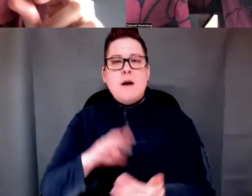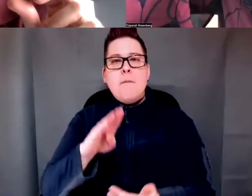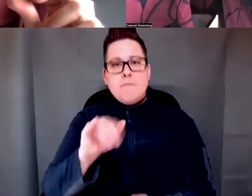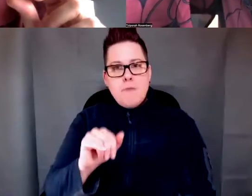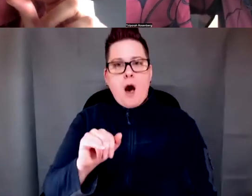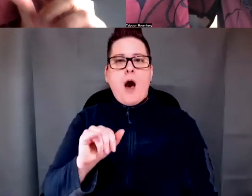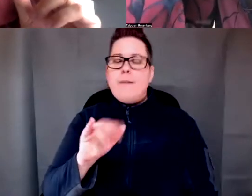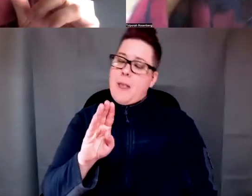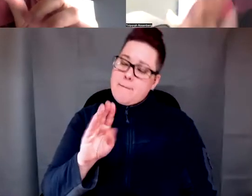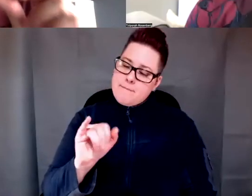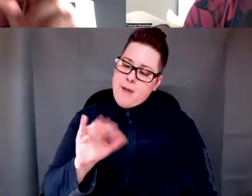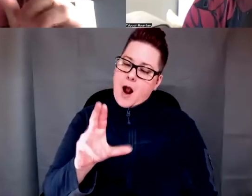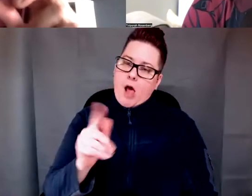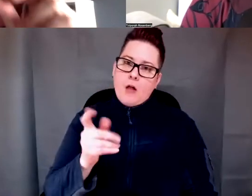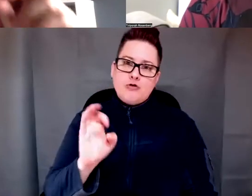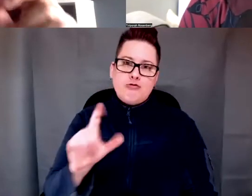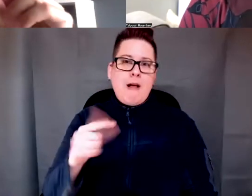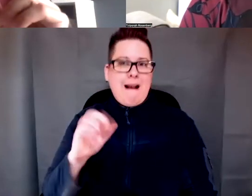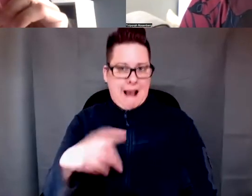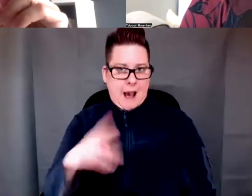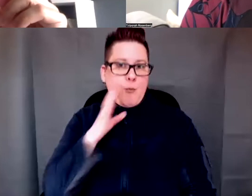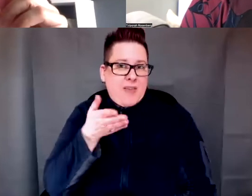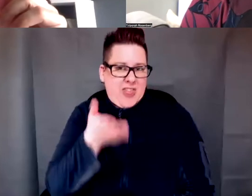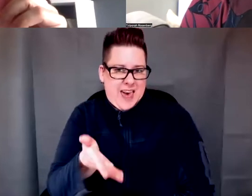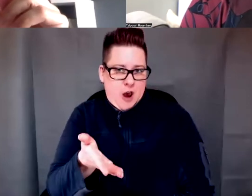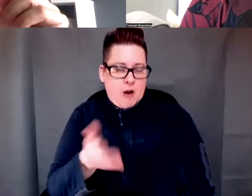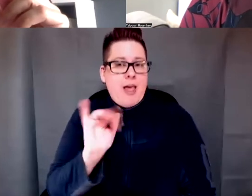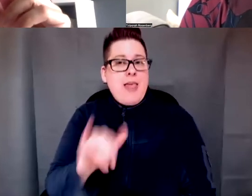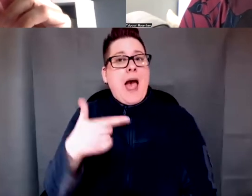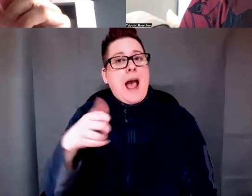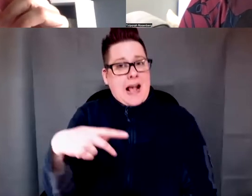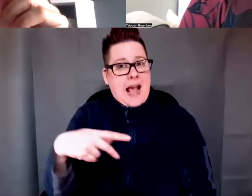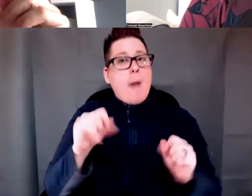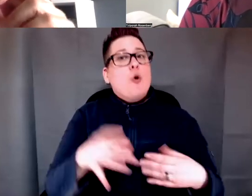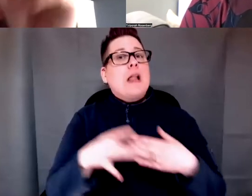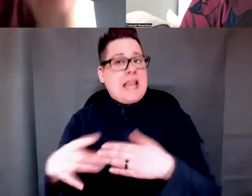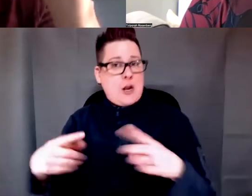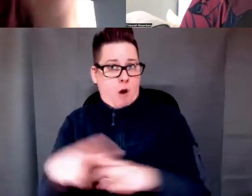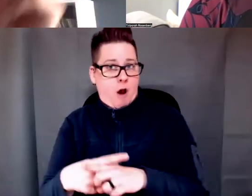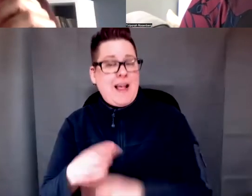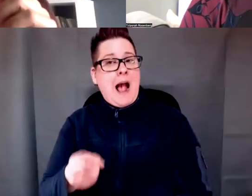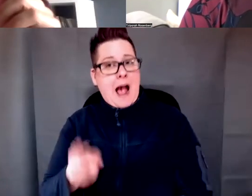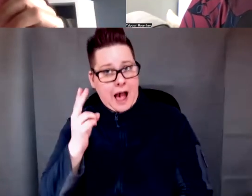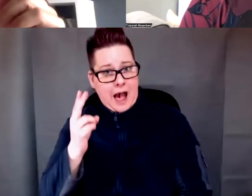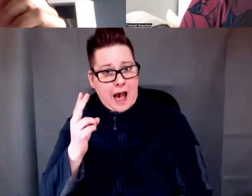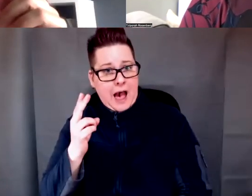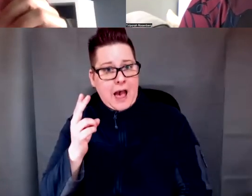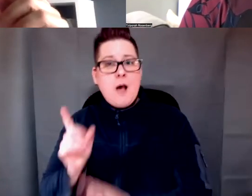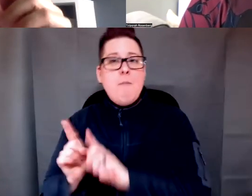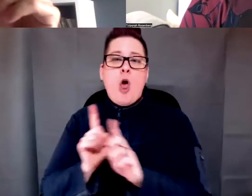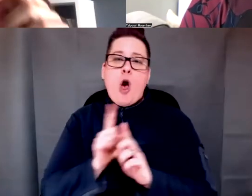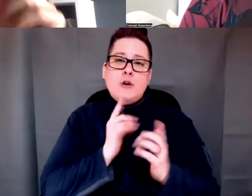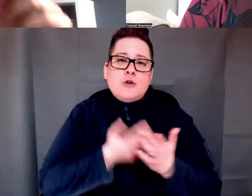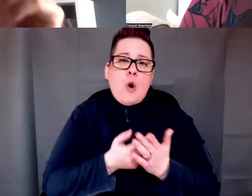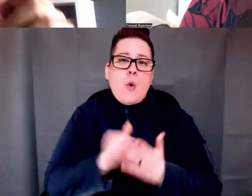there and that the potential for that gap to lead into conflict is high, but also intimacy is high